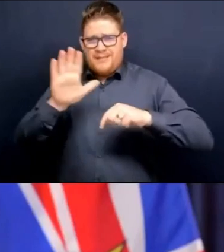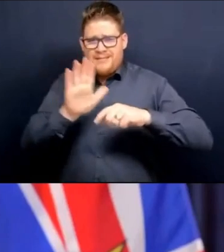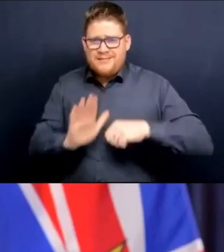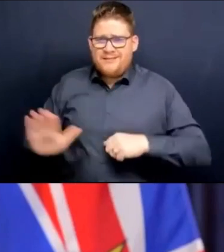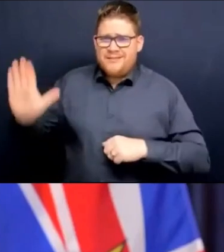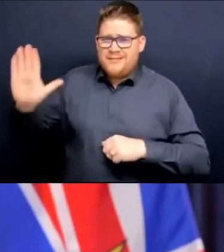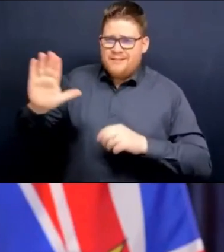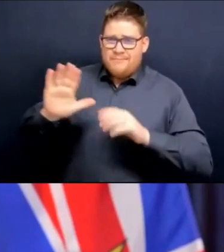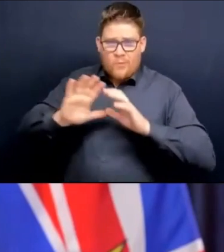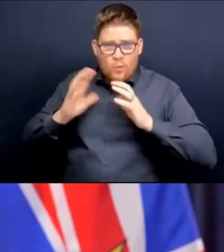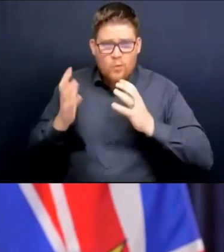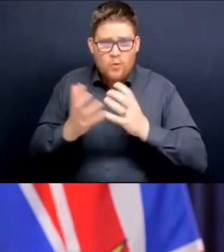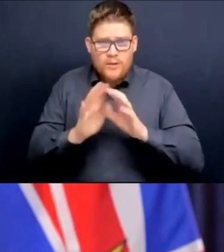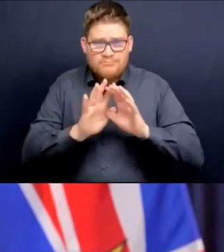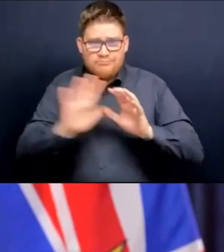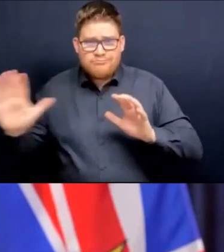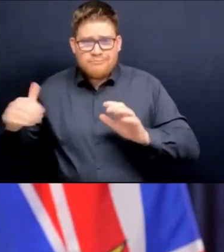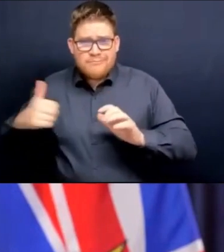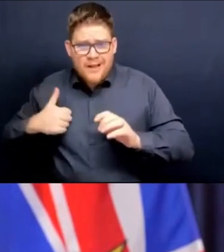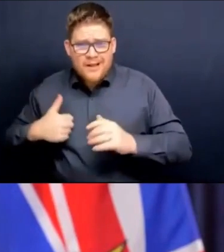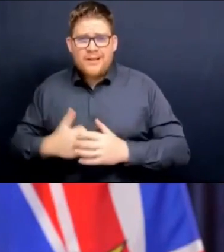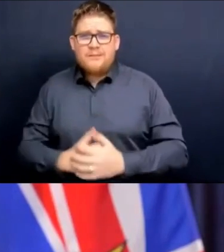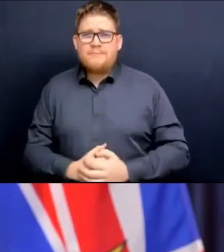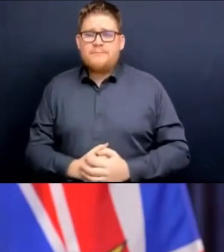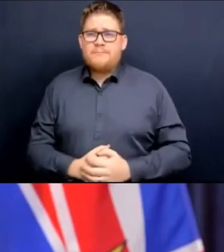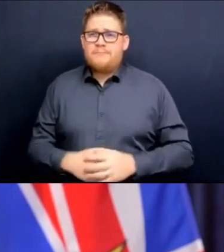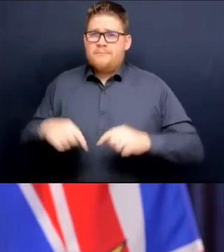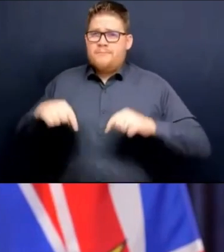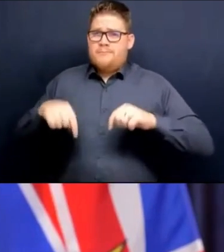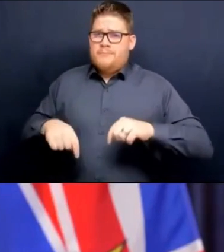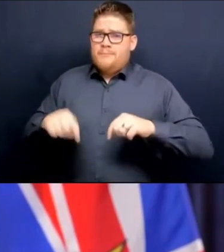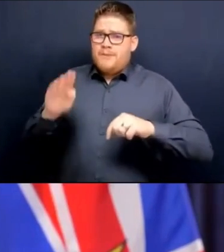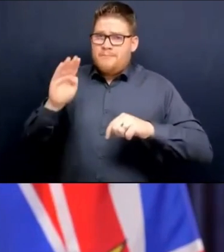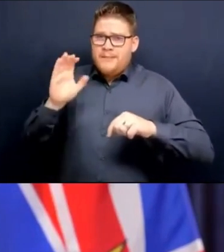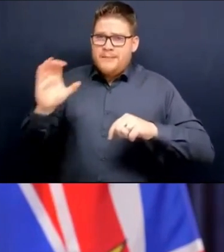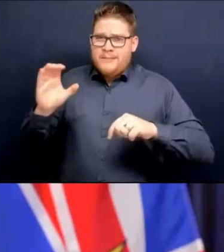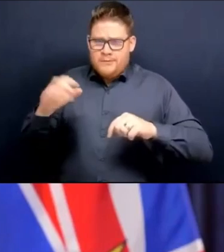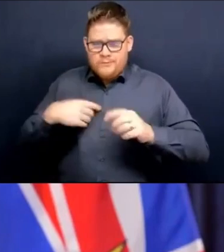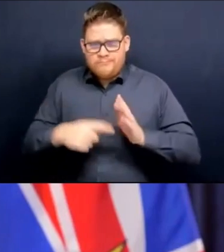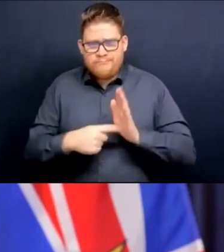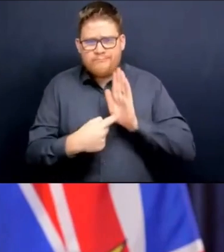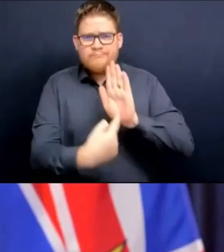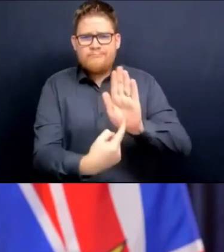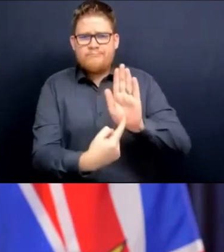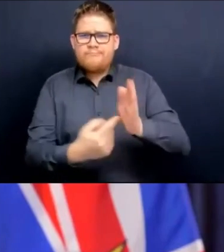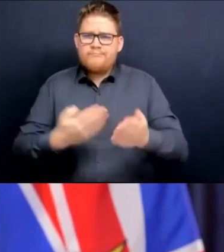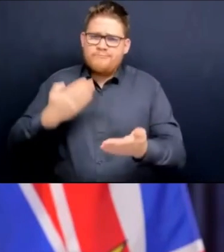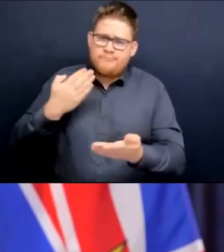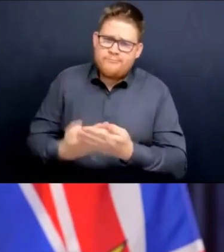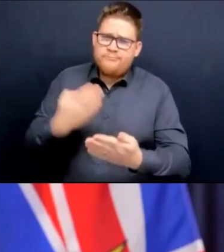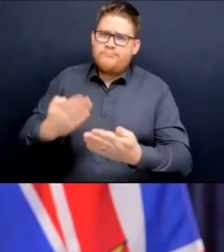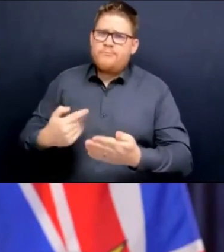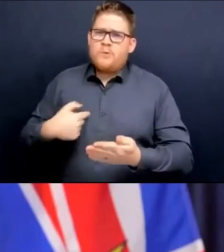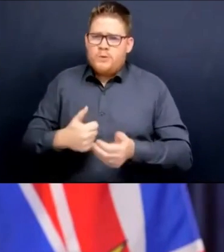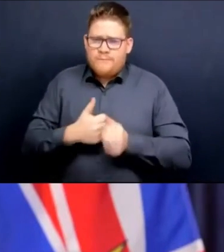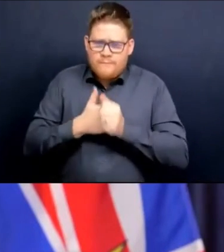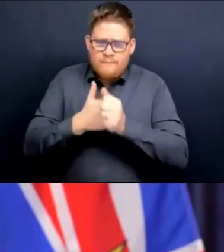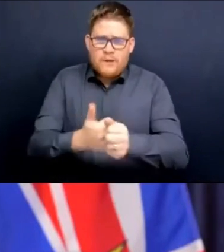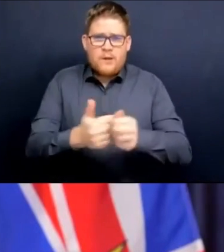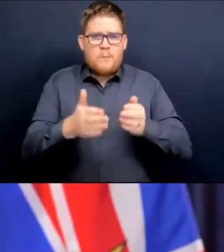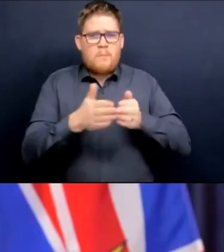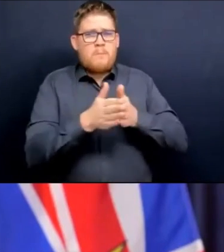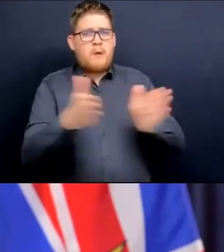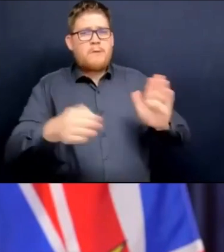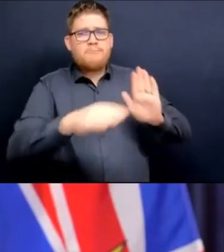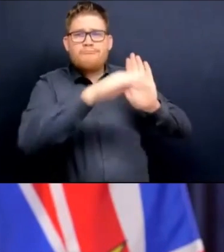that if we work together, we can overcome adversity and by following public health orders and advice, looking after each other, looking